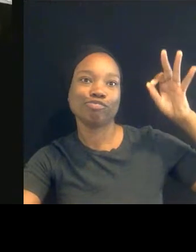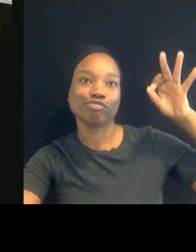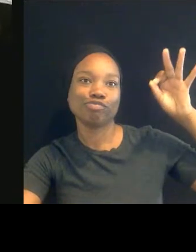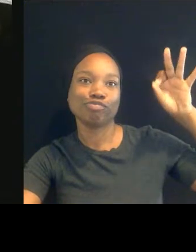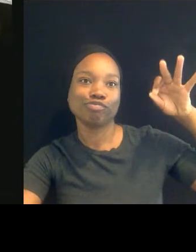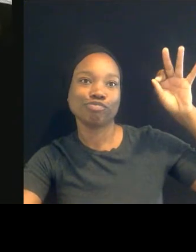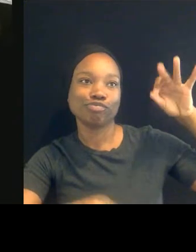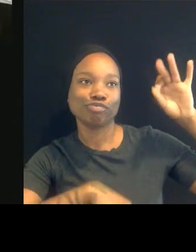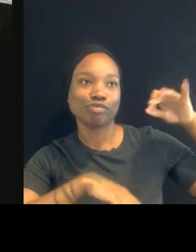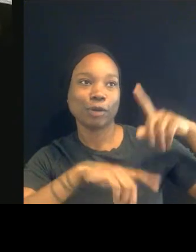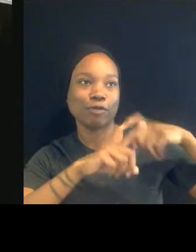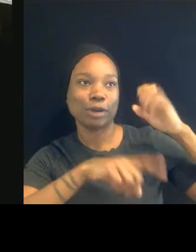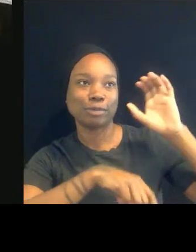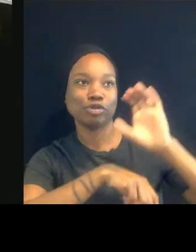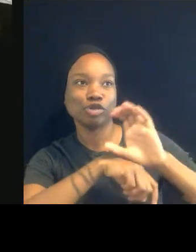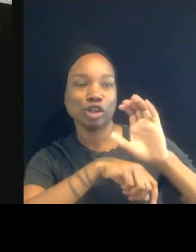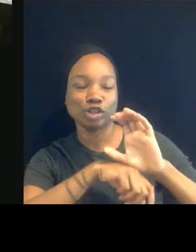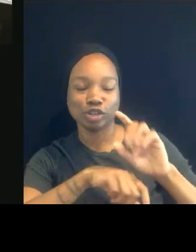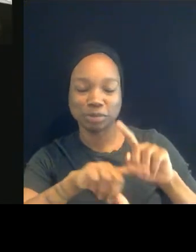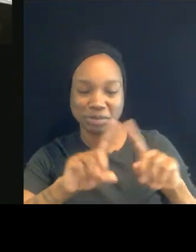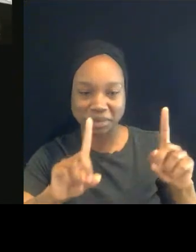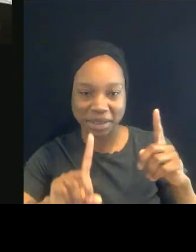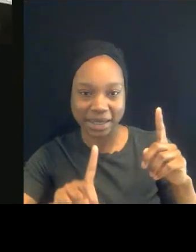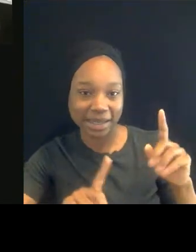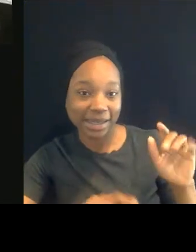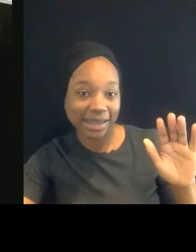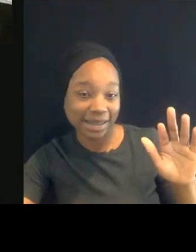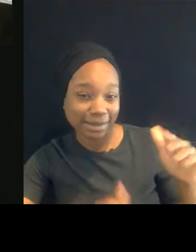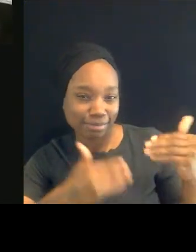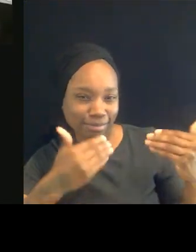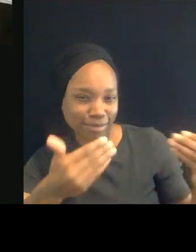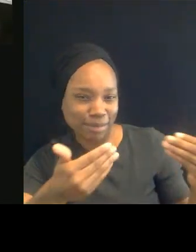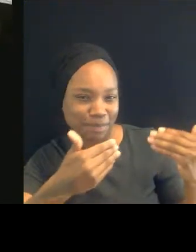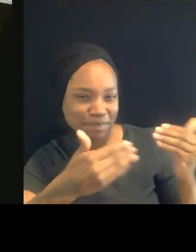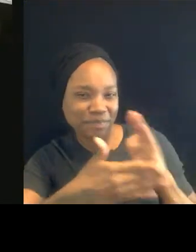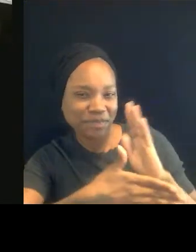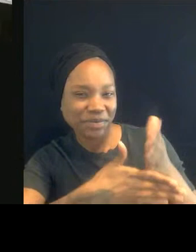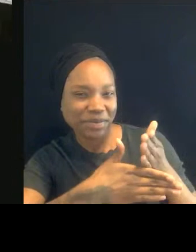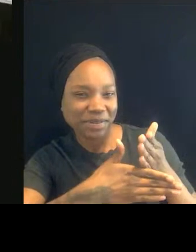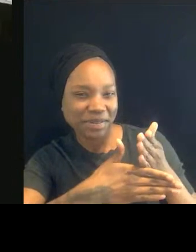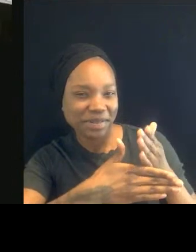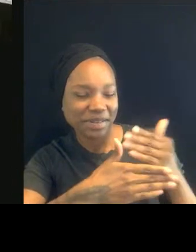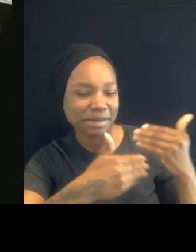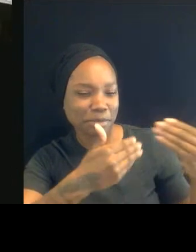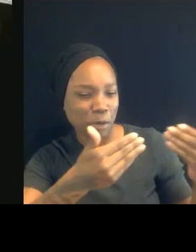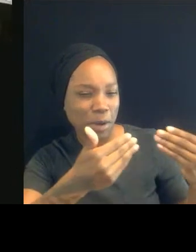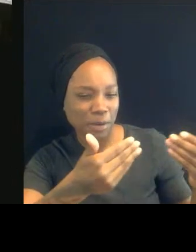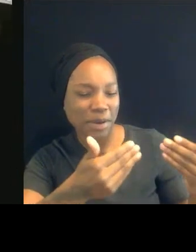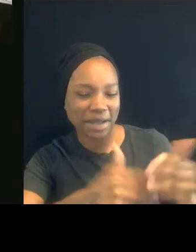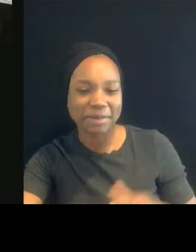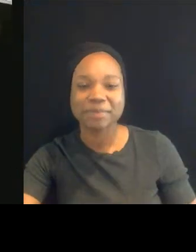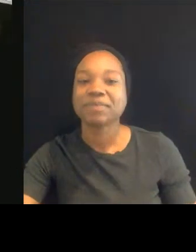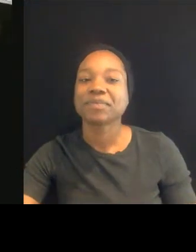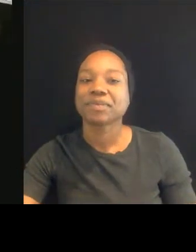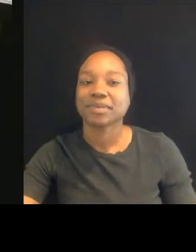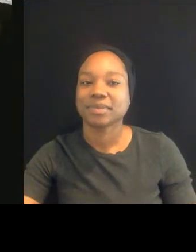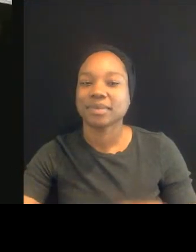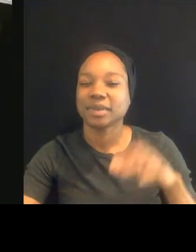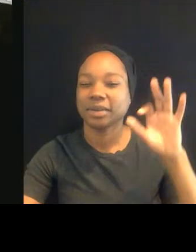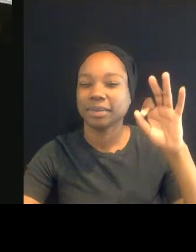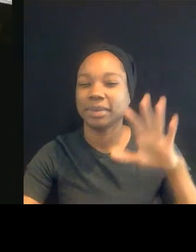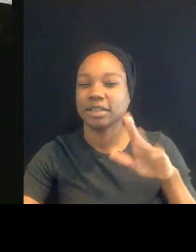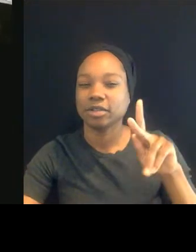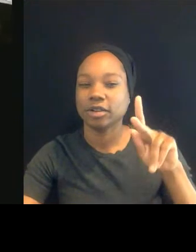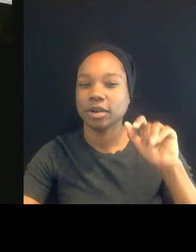we have a really